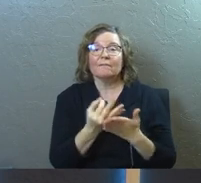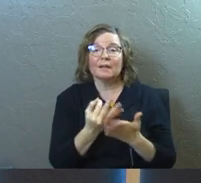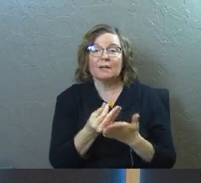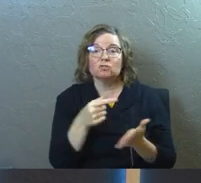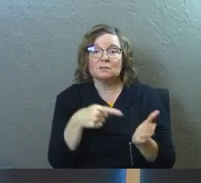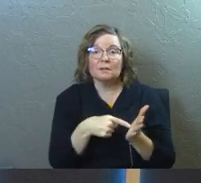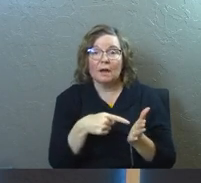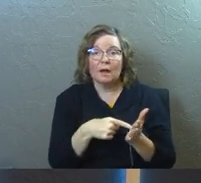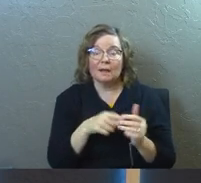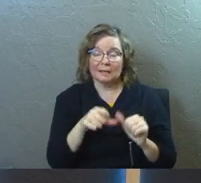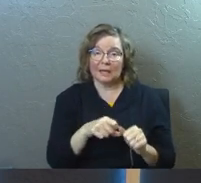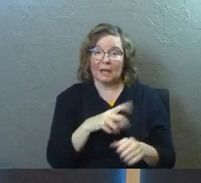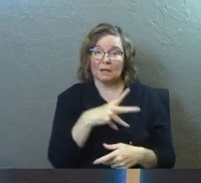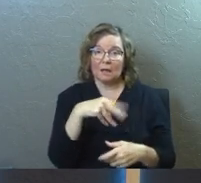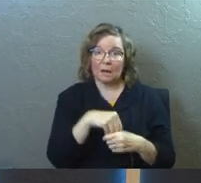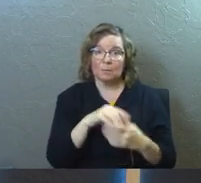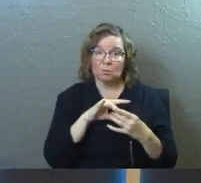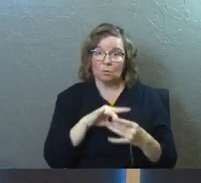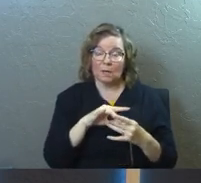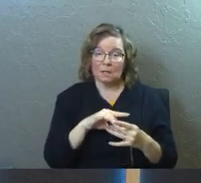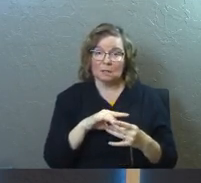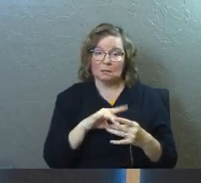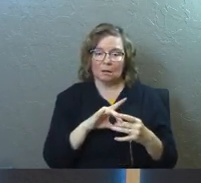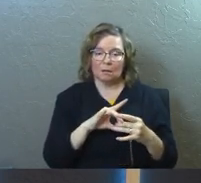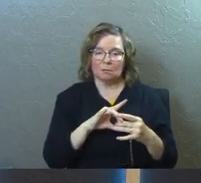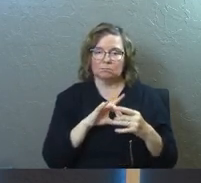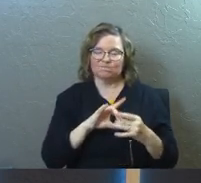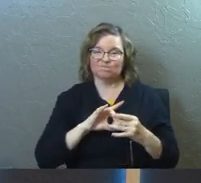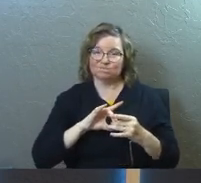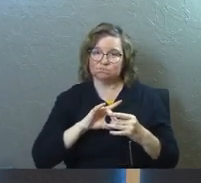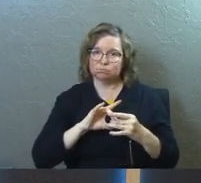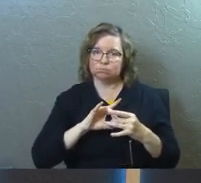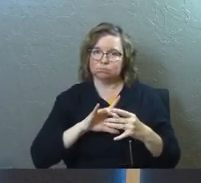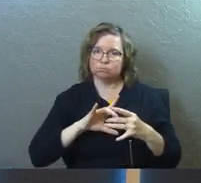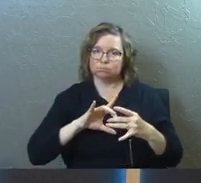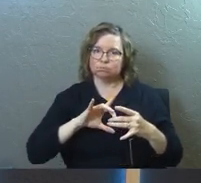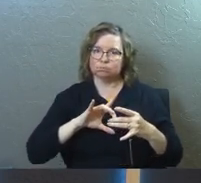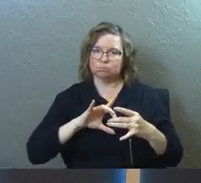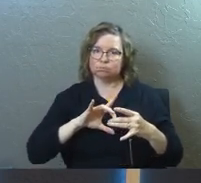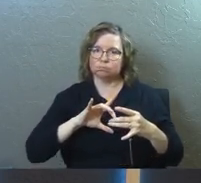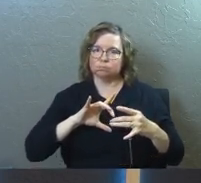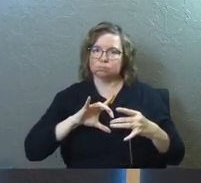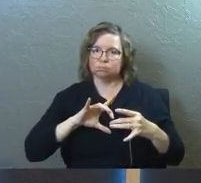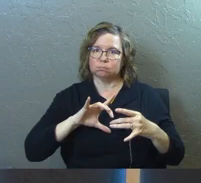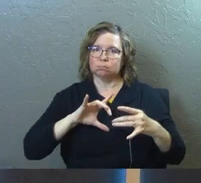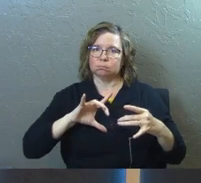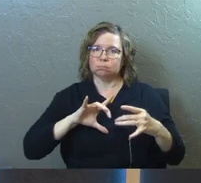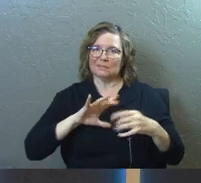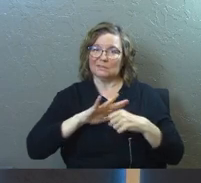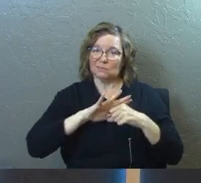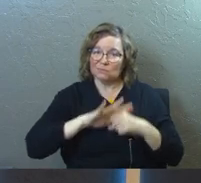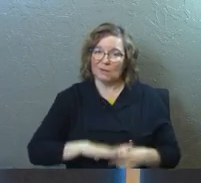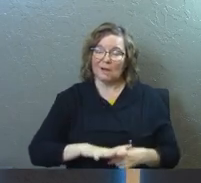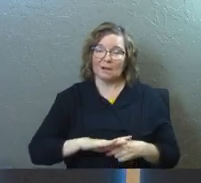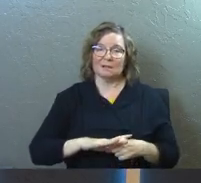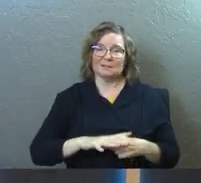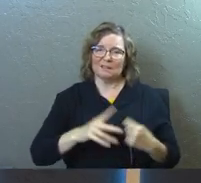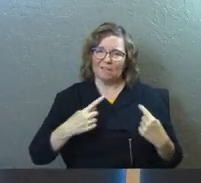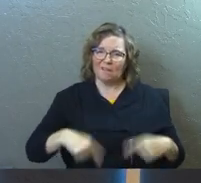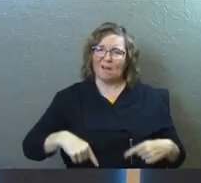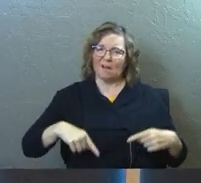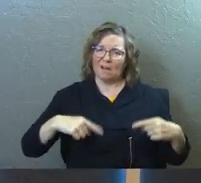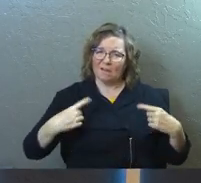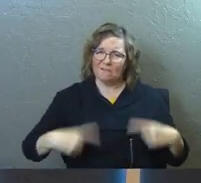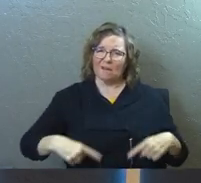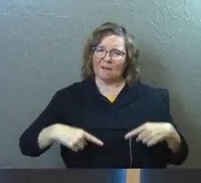debt can come into your relationship and be such a source of stress every single day. Such a source of fighting and